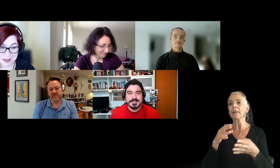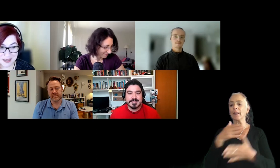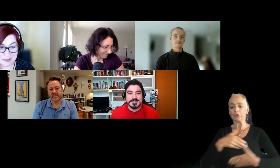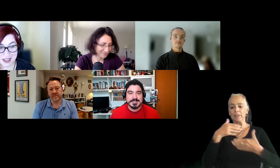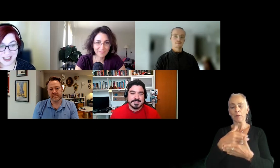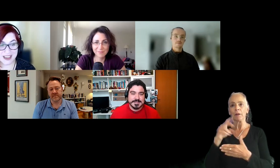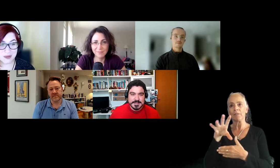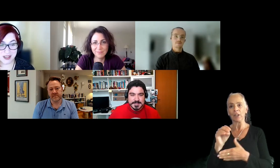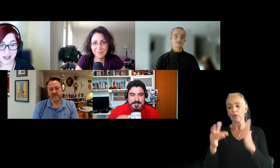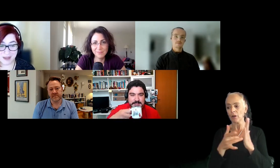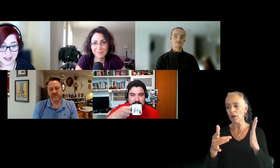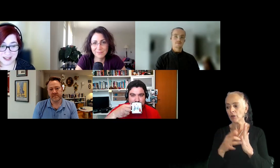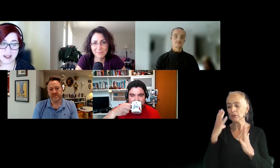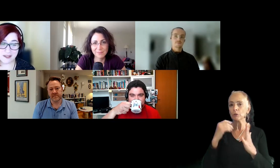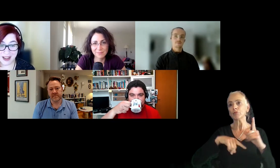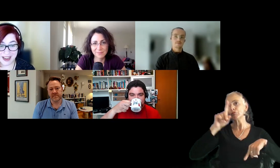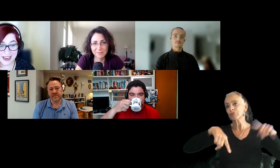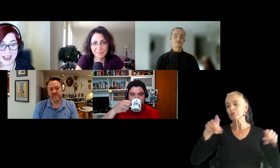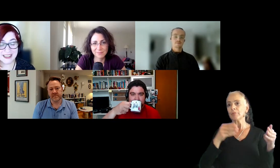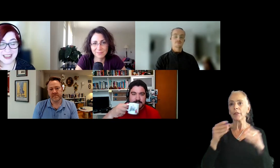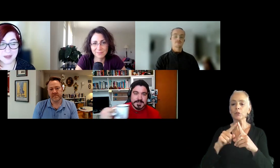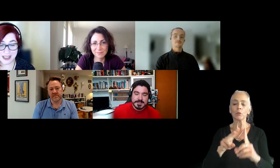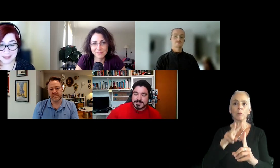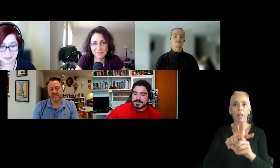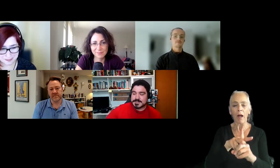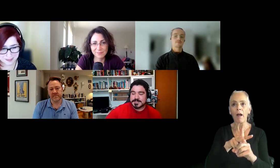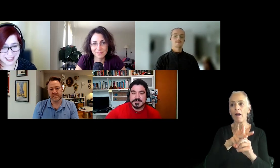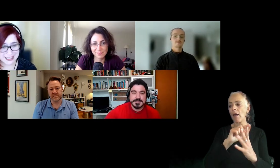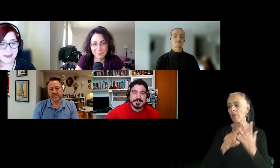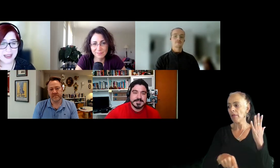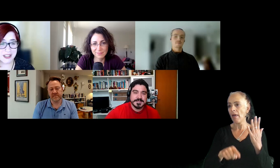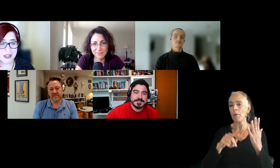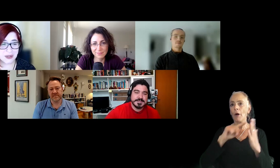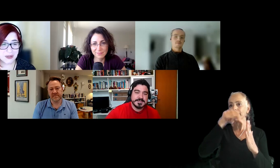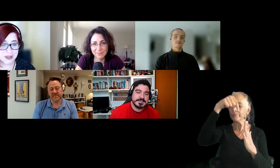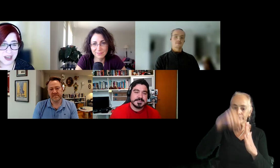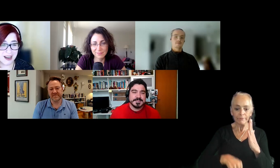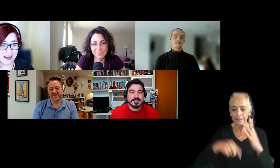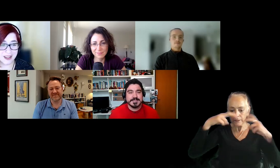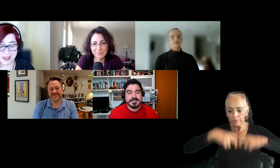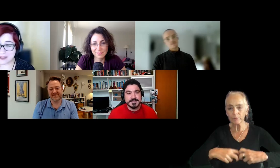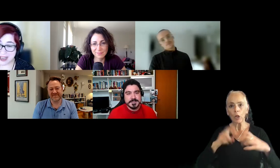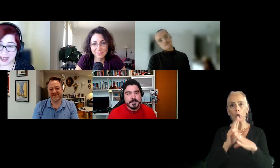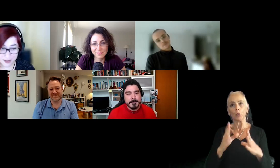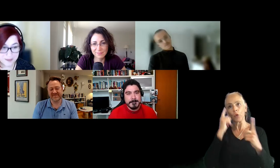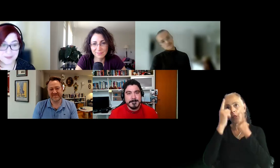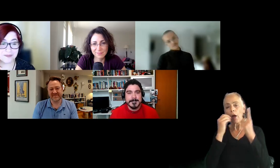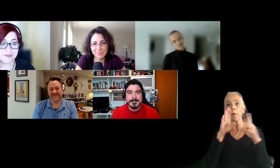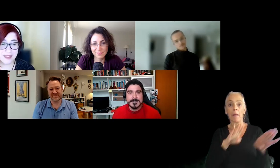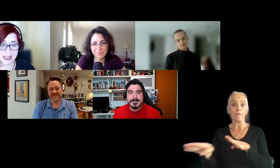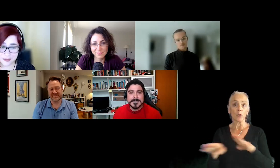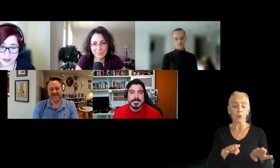is an experienced and broad swatch of methods of applying them to dig deep into user thought and behavior.